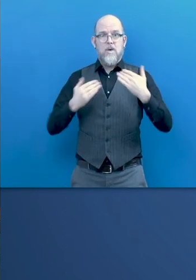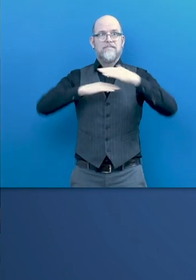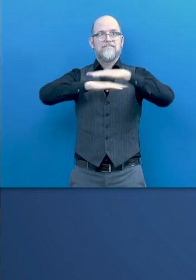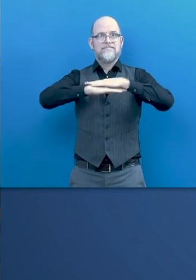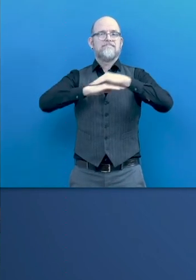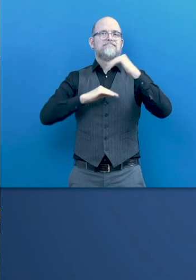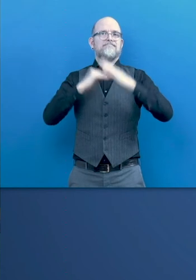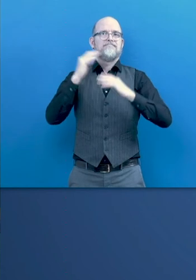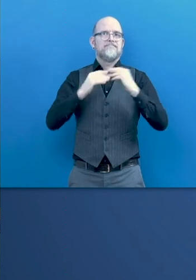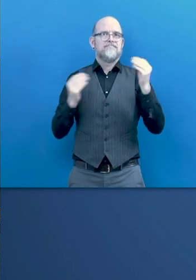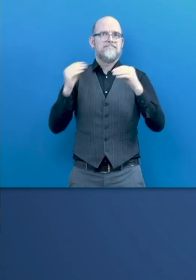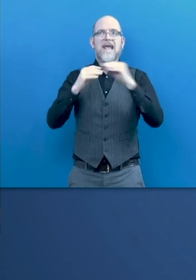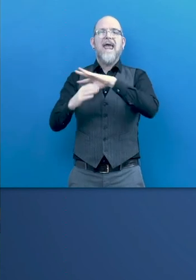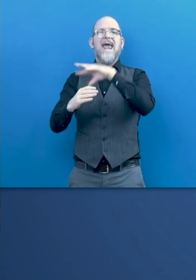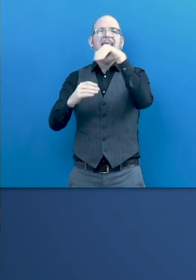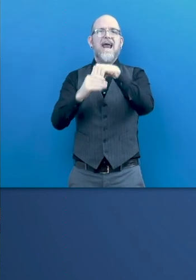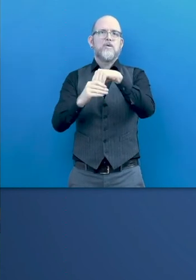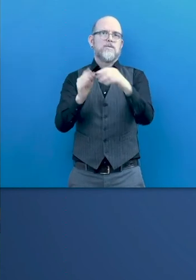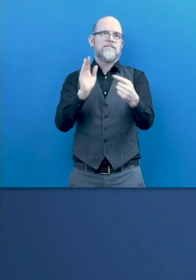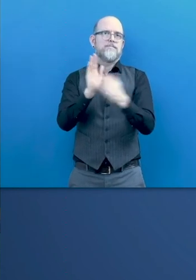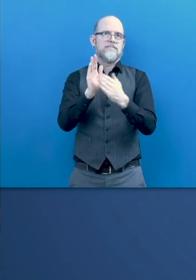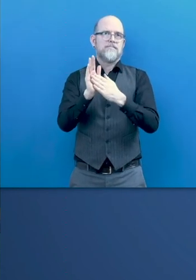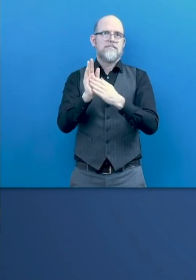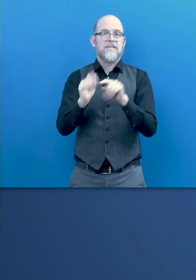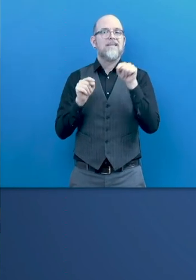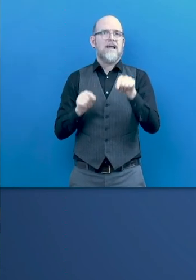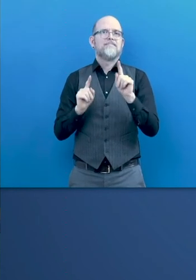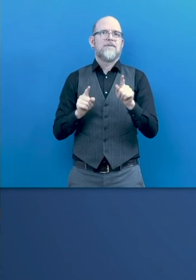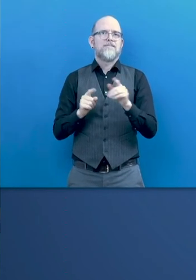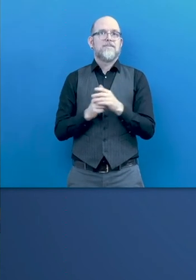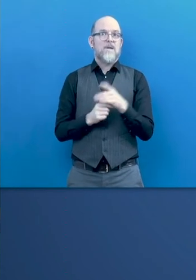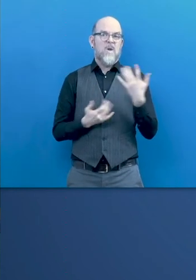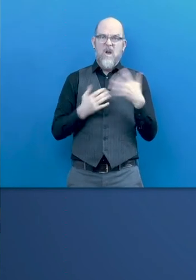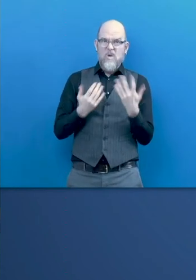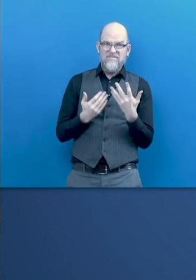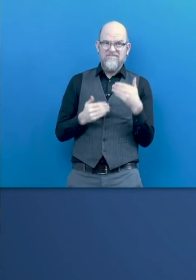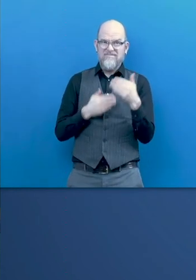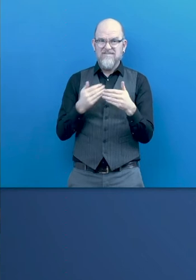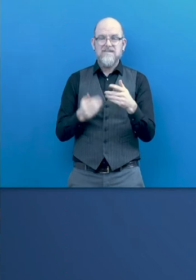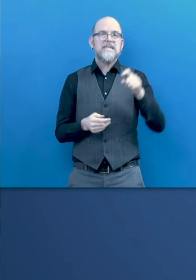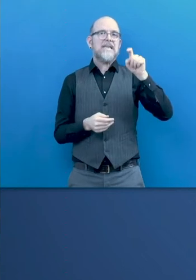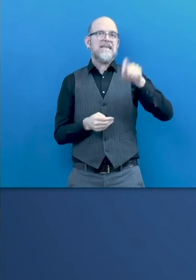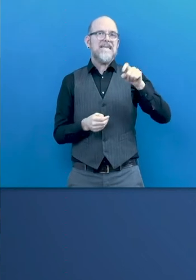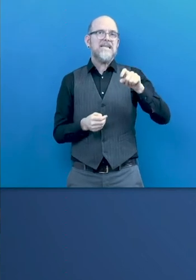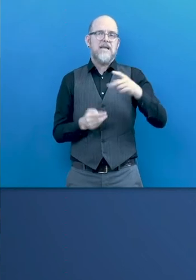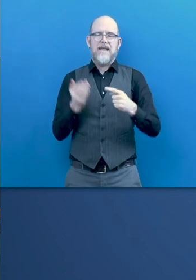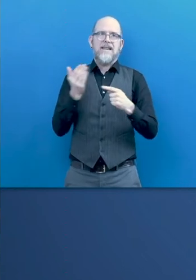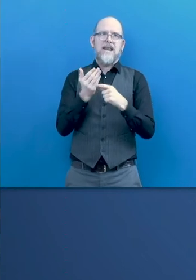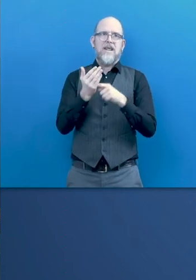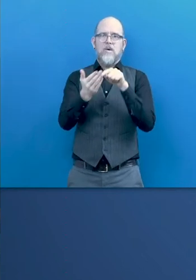To do this, it's necessary to ensure that this technology is accessible.